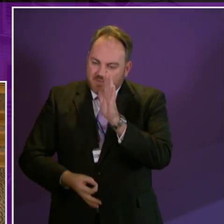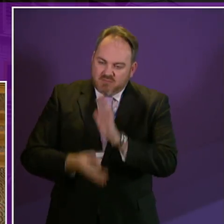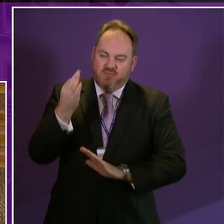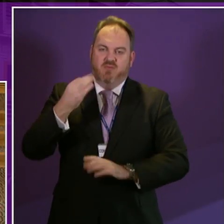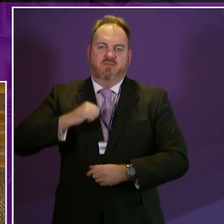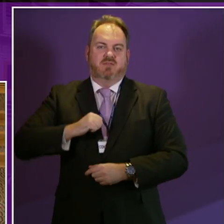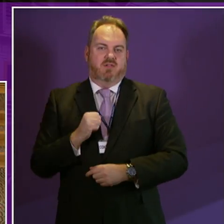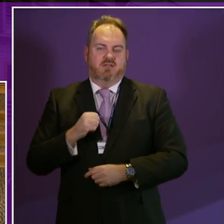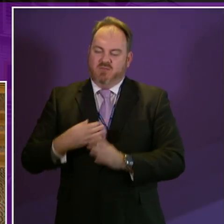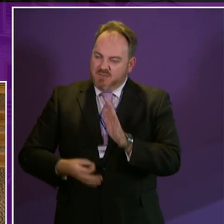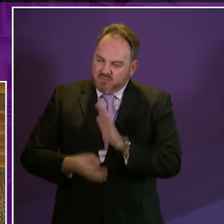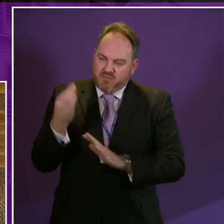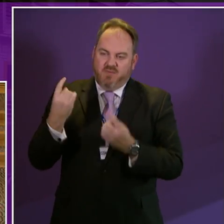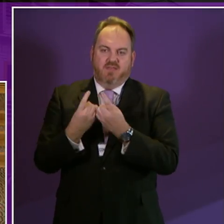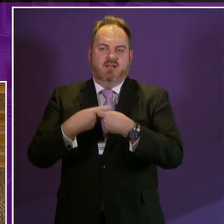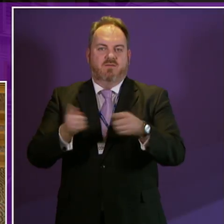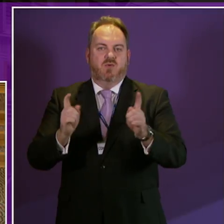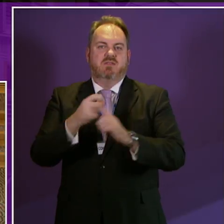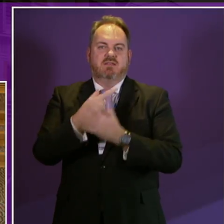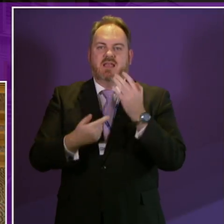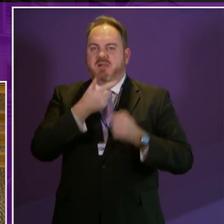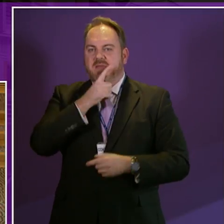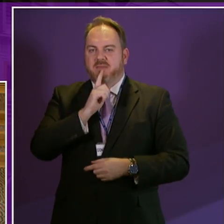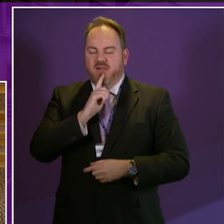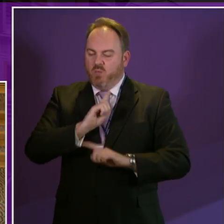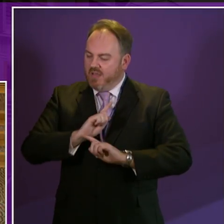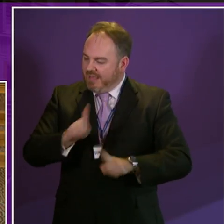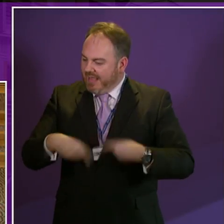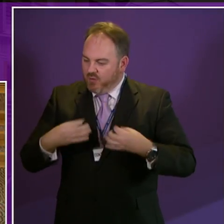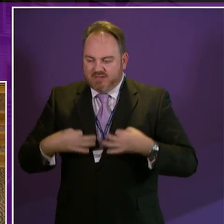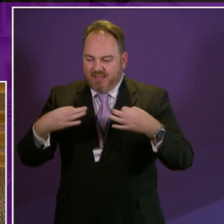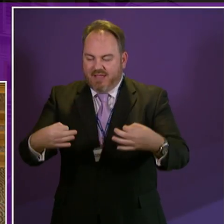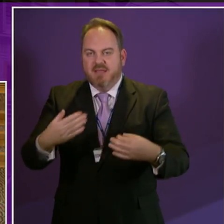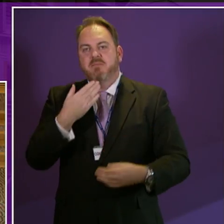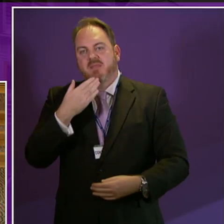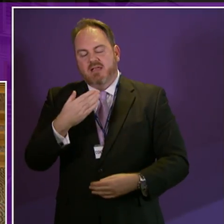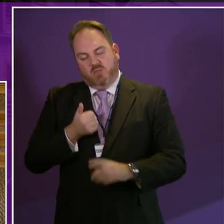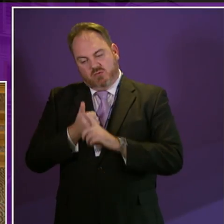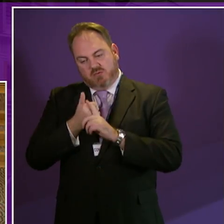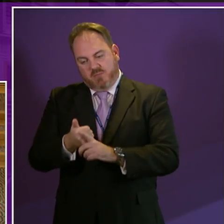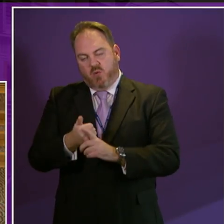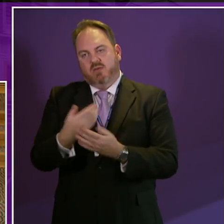live in. There is much to be done and no time to lose. I move the motion in my name.